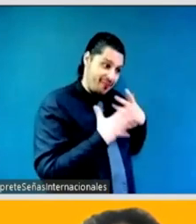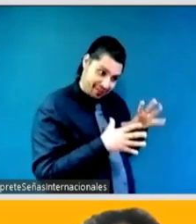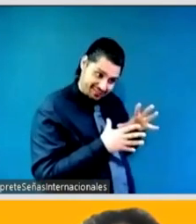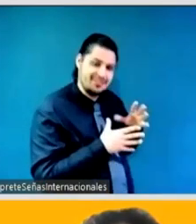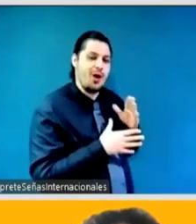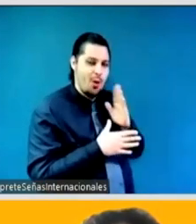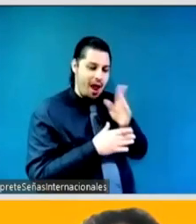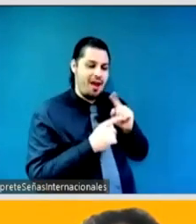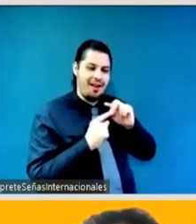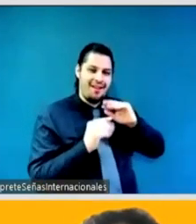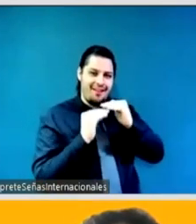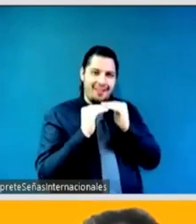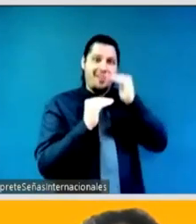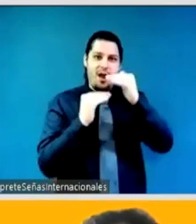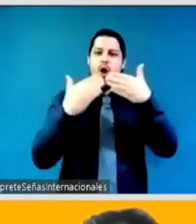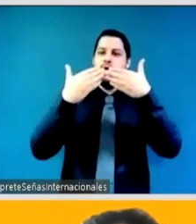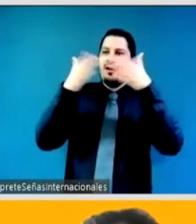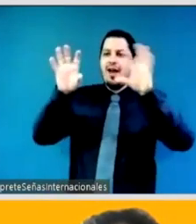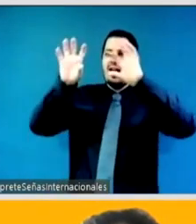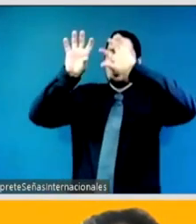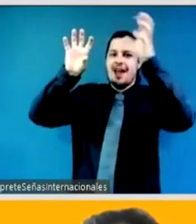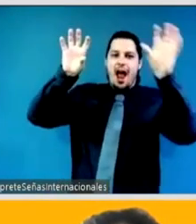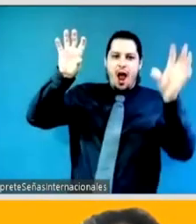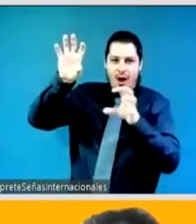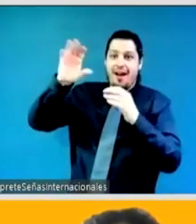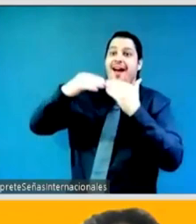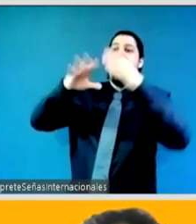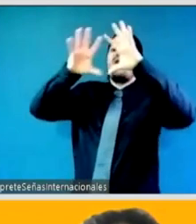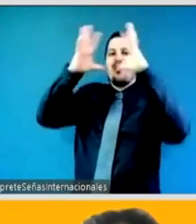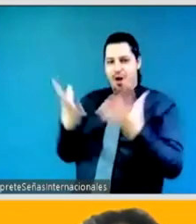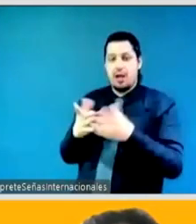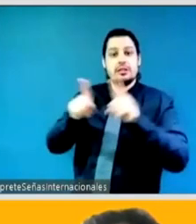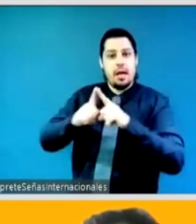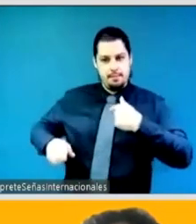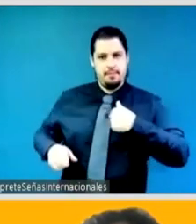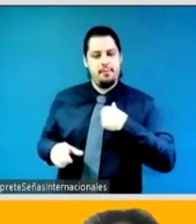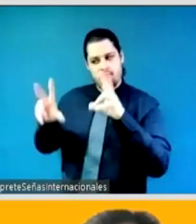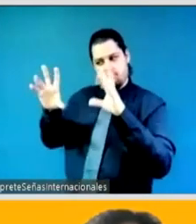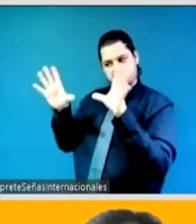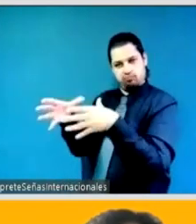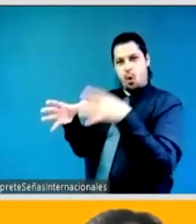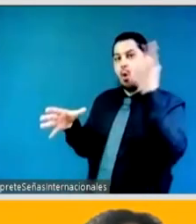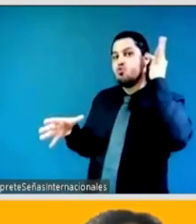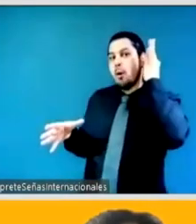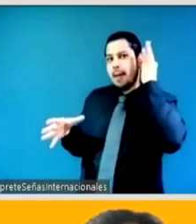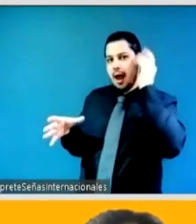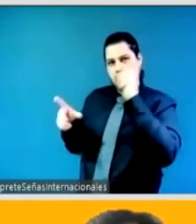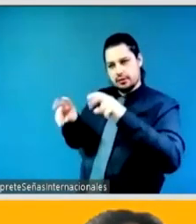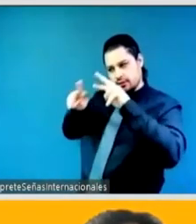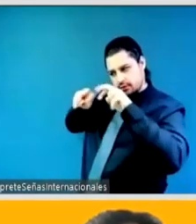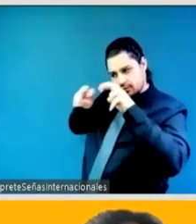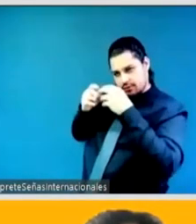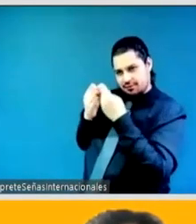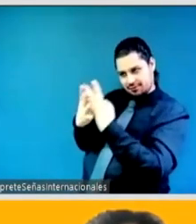assumption already is that everybody who's sitting in this leadership um you know who's sitting in the ac leadership is actually a feminine have feminist